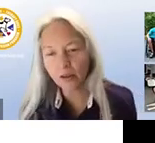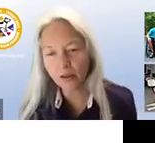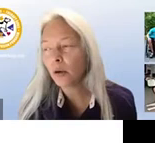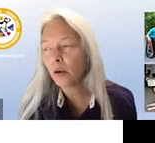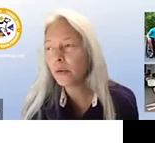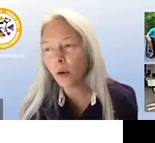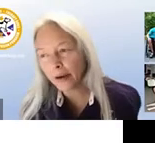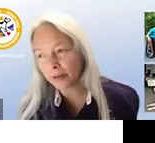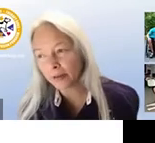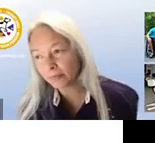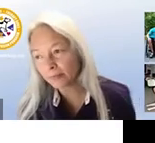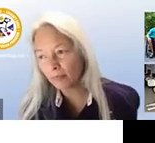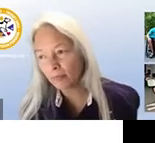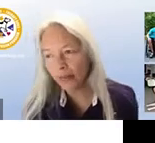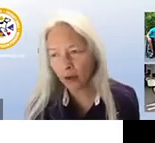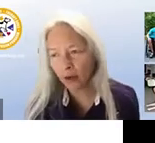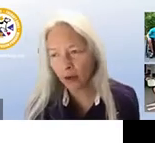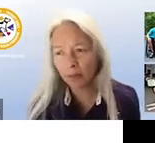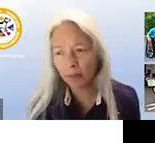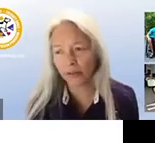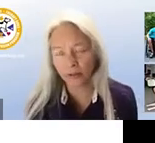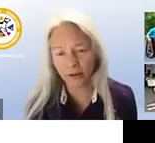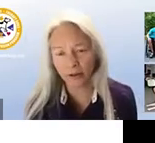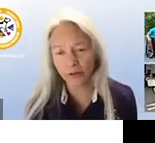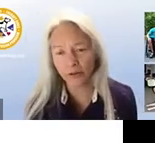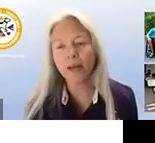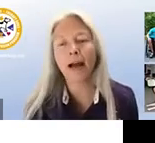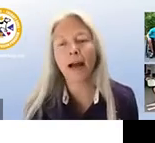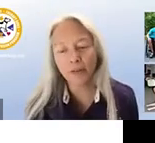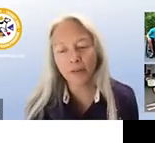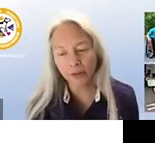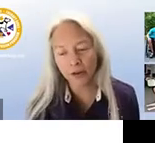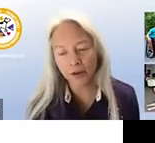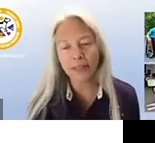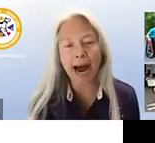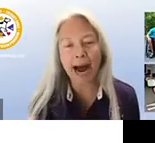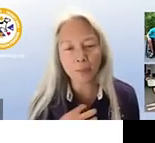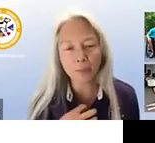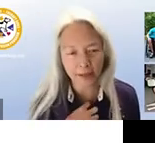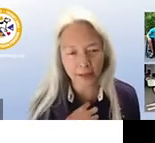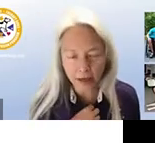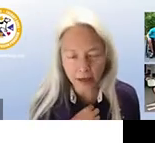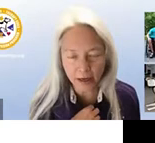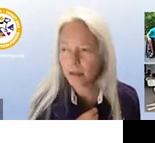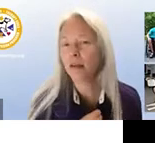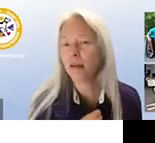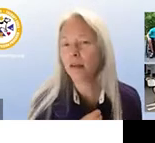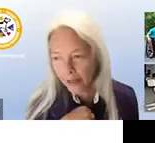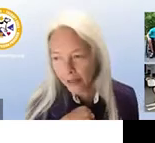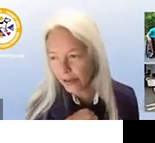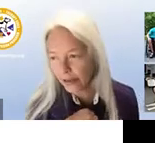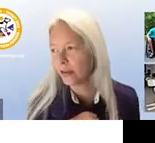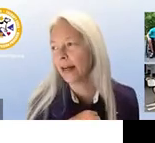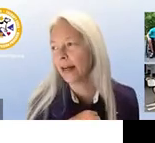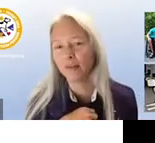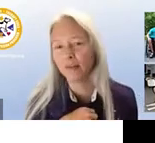aware of we require that our public access service dog users have their dogs in our branded cape they have a